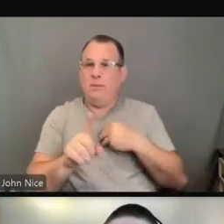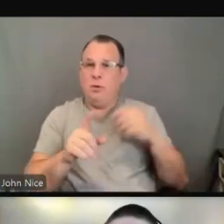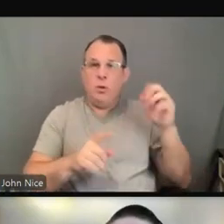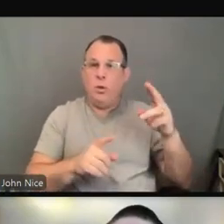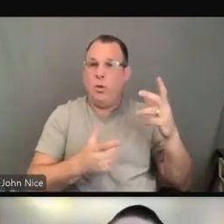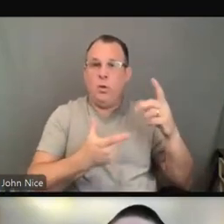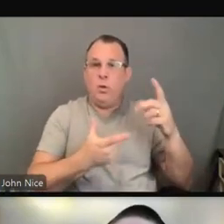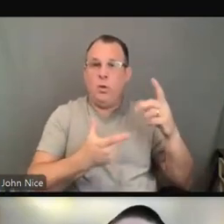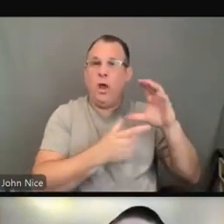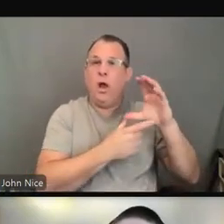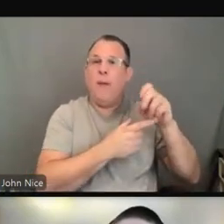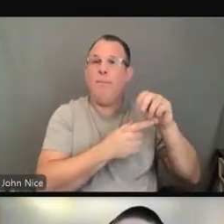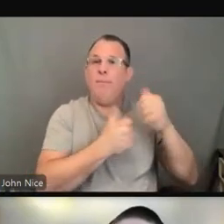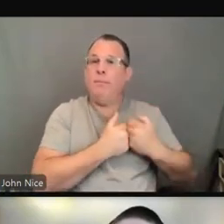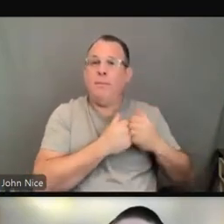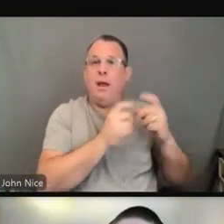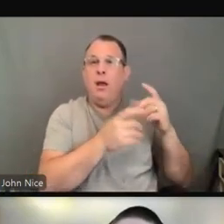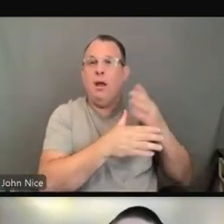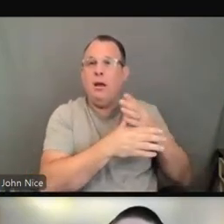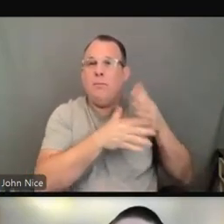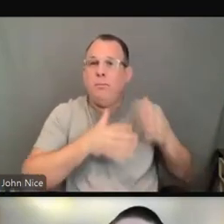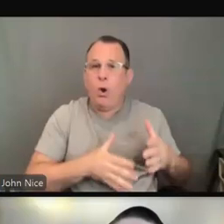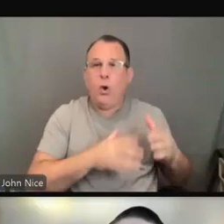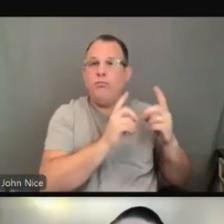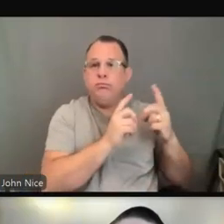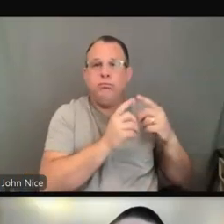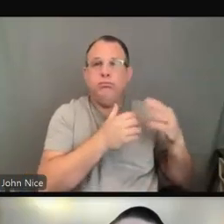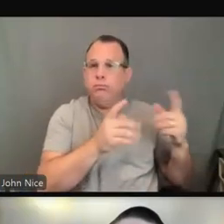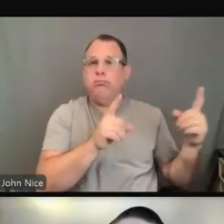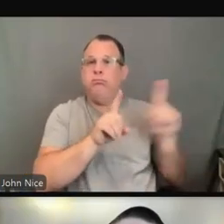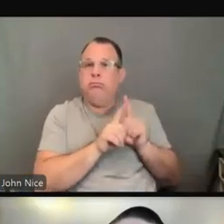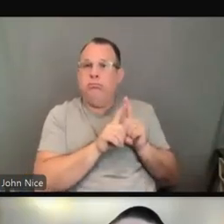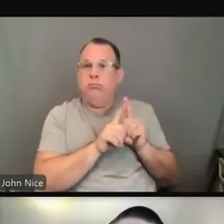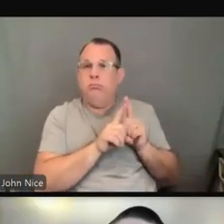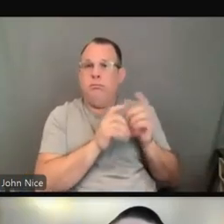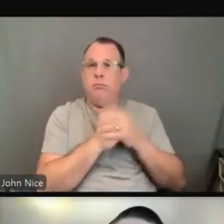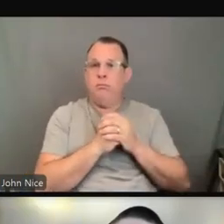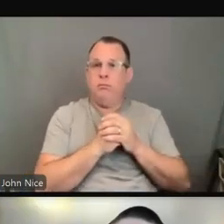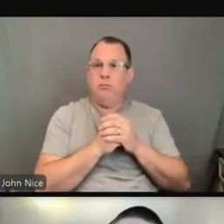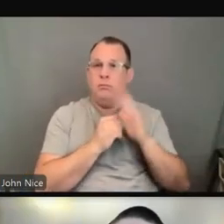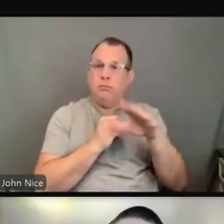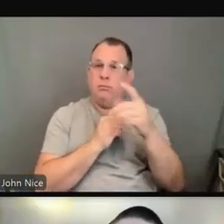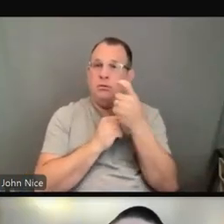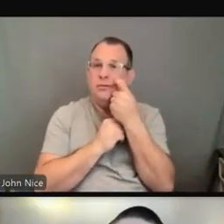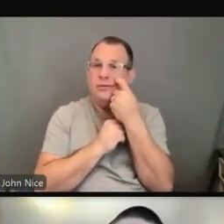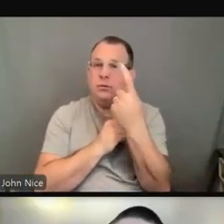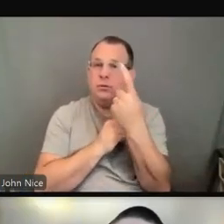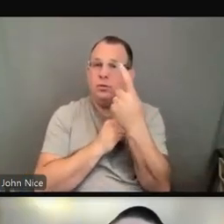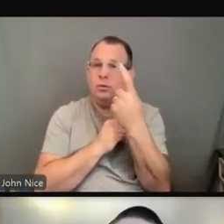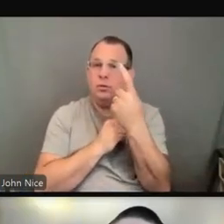So an example I like to share with folks is the case that recently was investigated by OCR.